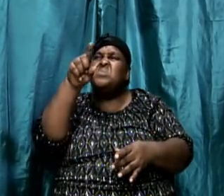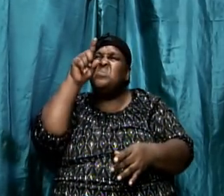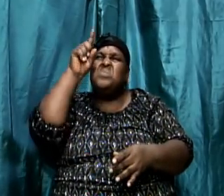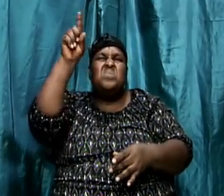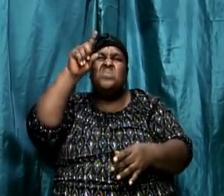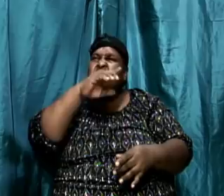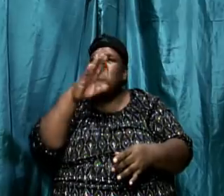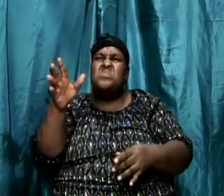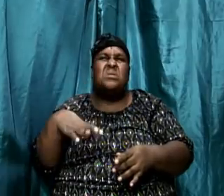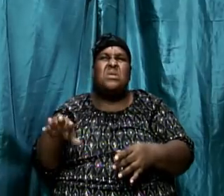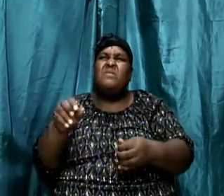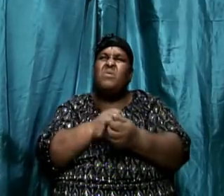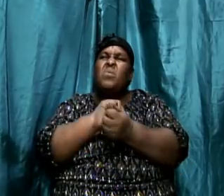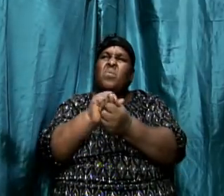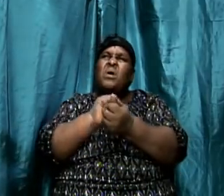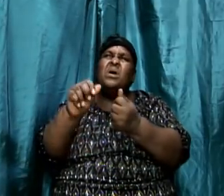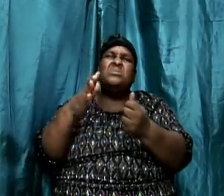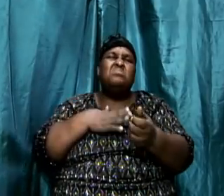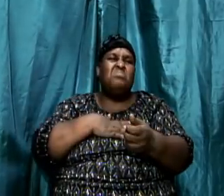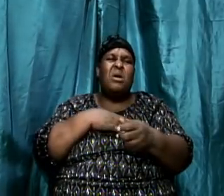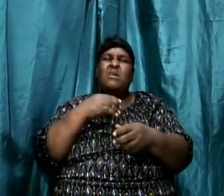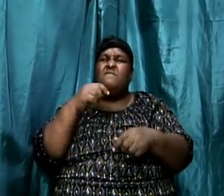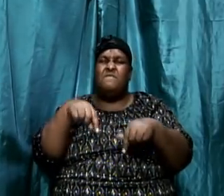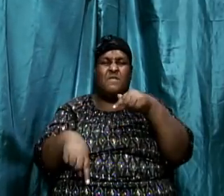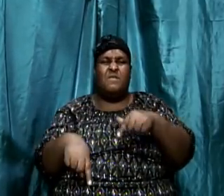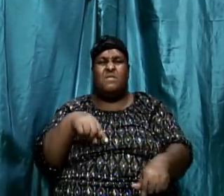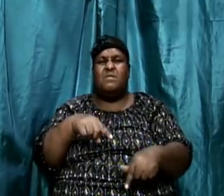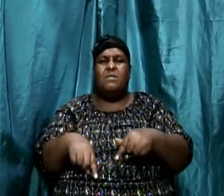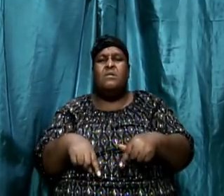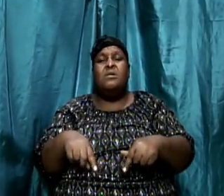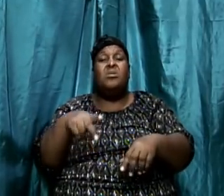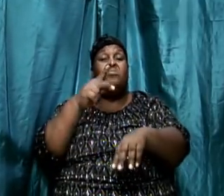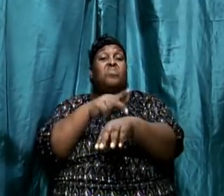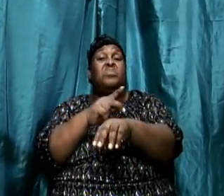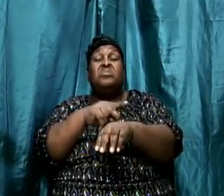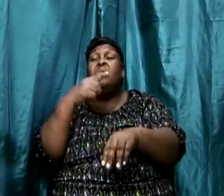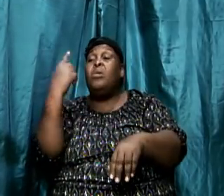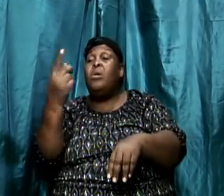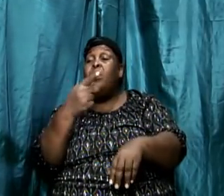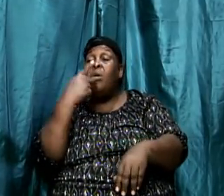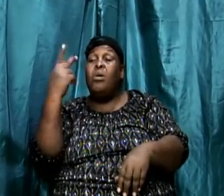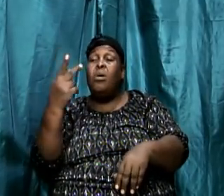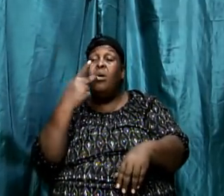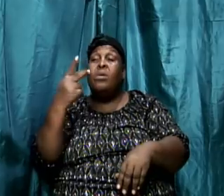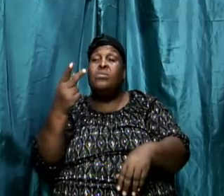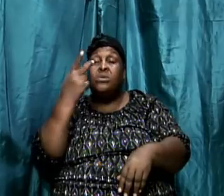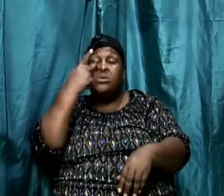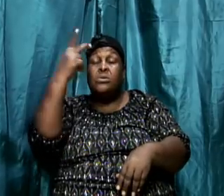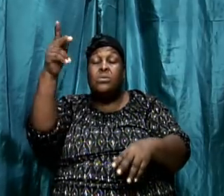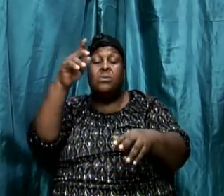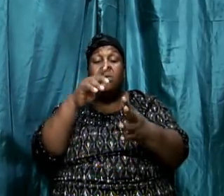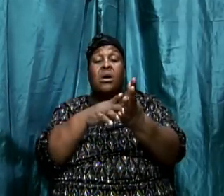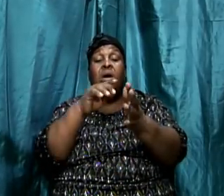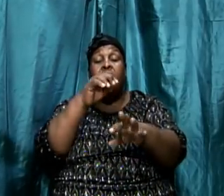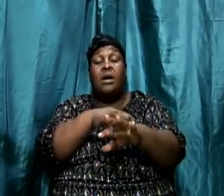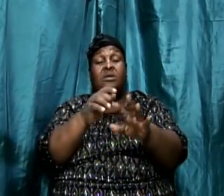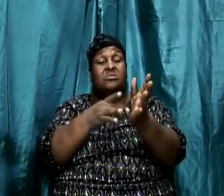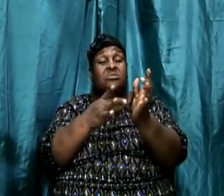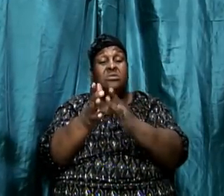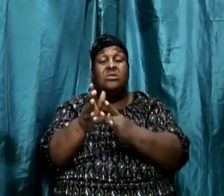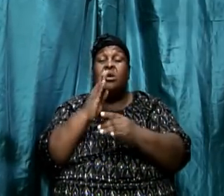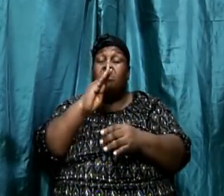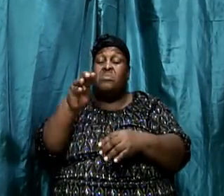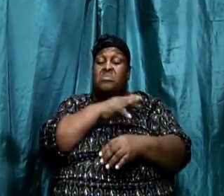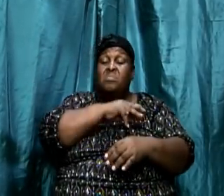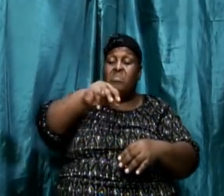disrespectful to the Lord. But what Peter was saying, Peter always looked at Jesus to be his master and therefore, if he was